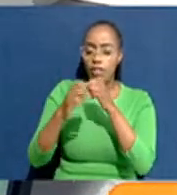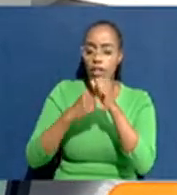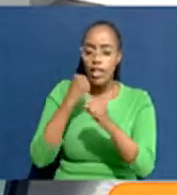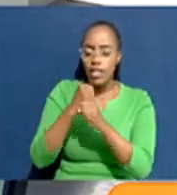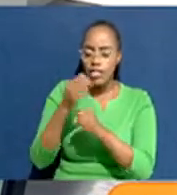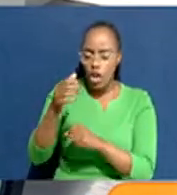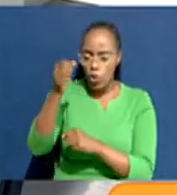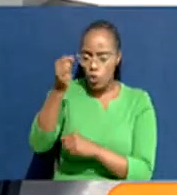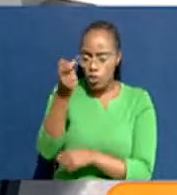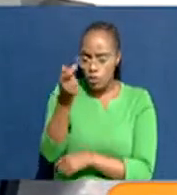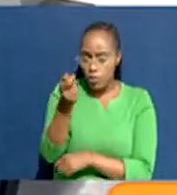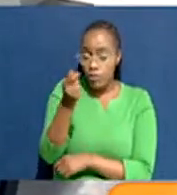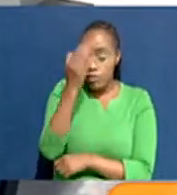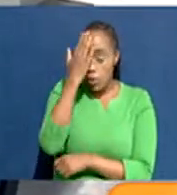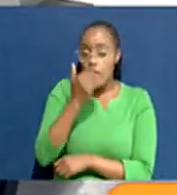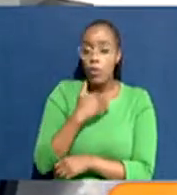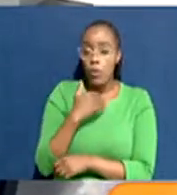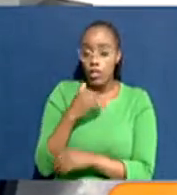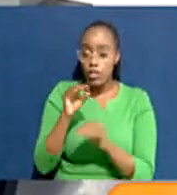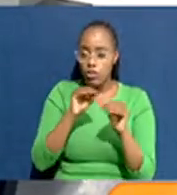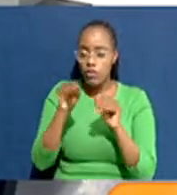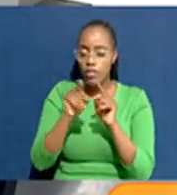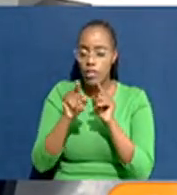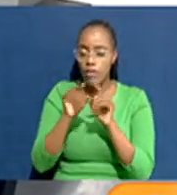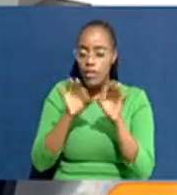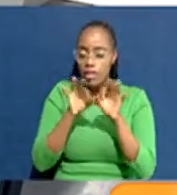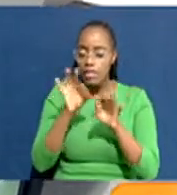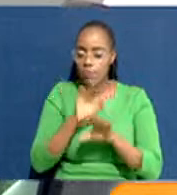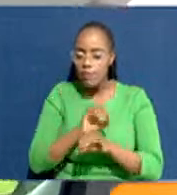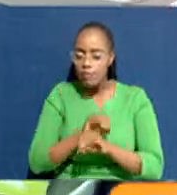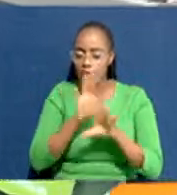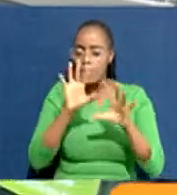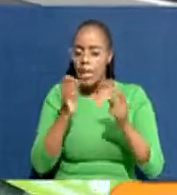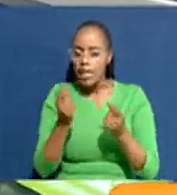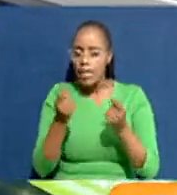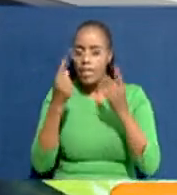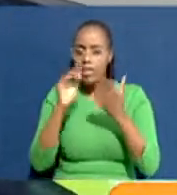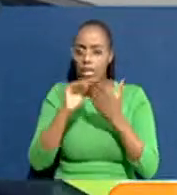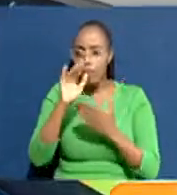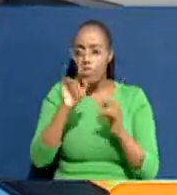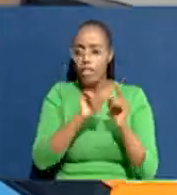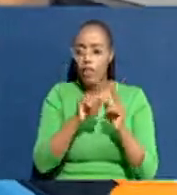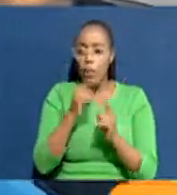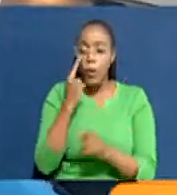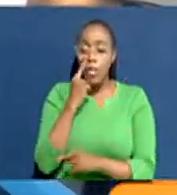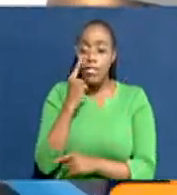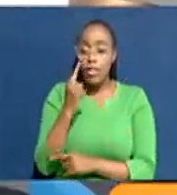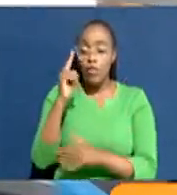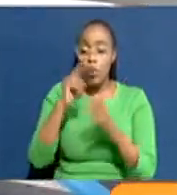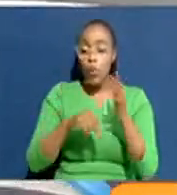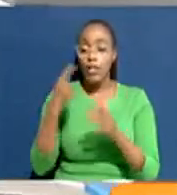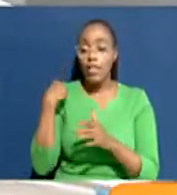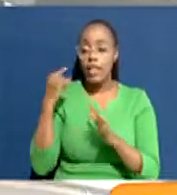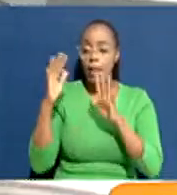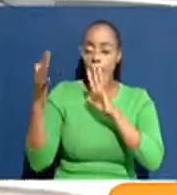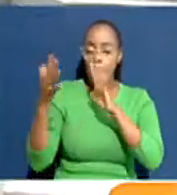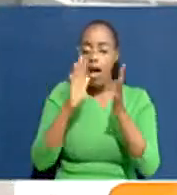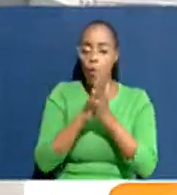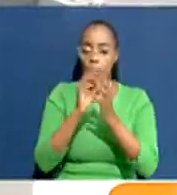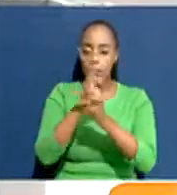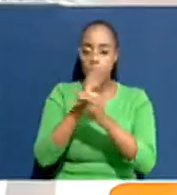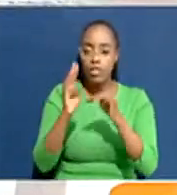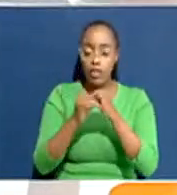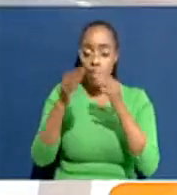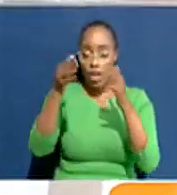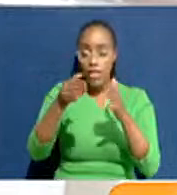just a moment, because I want us to get a little bit more understanding on it. Let's just take a look at what those numbers and statistics are